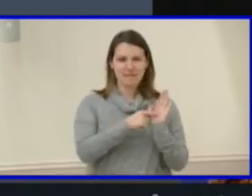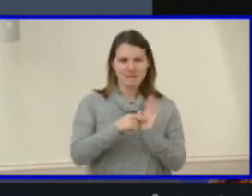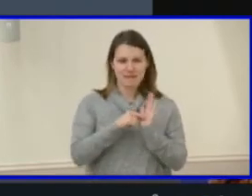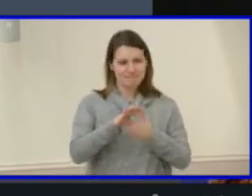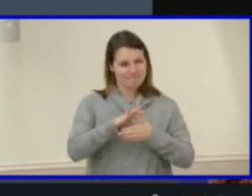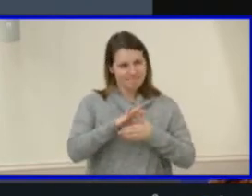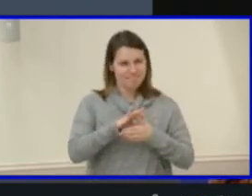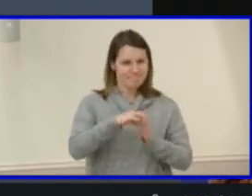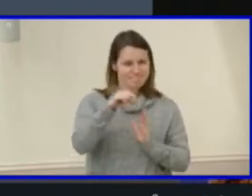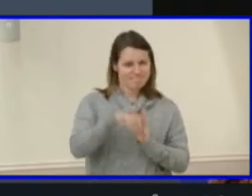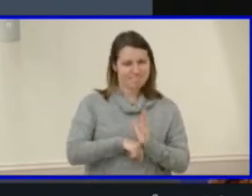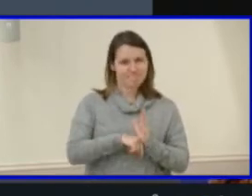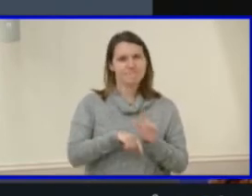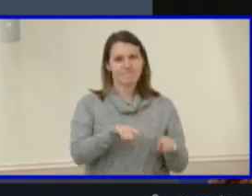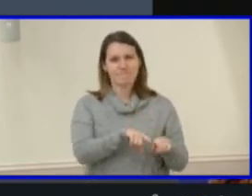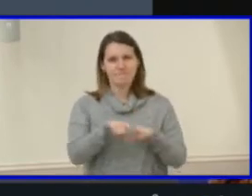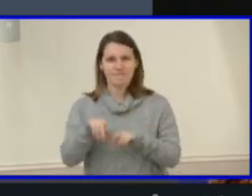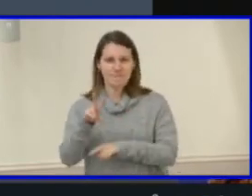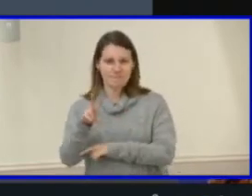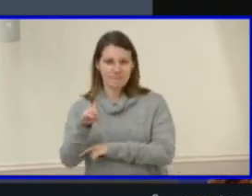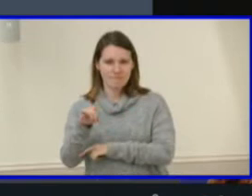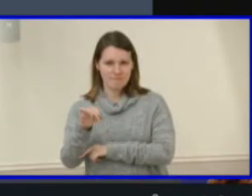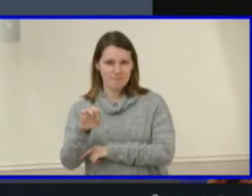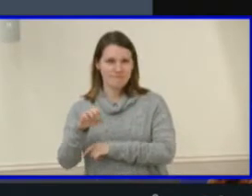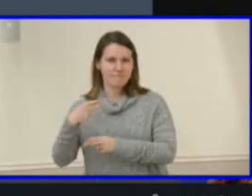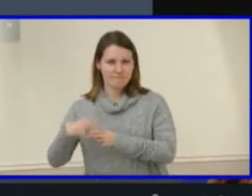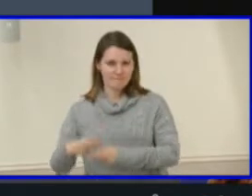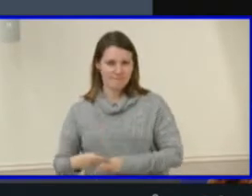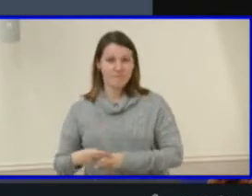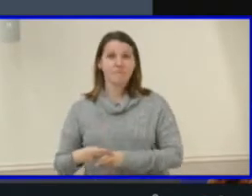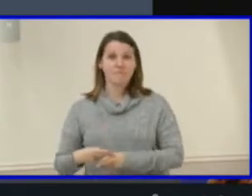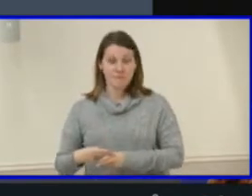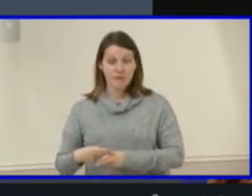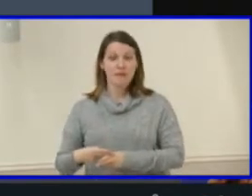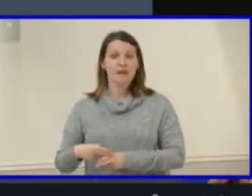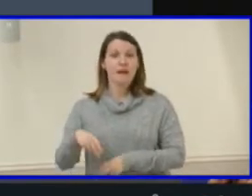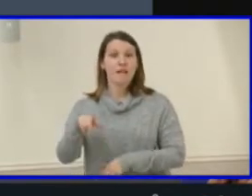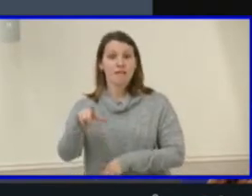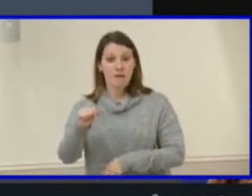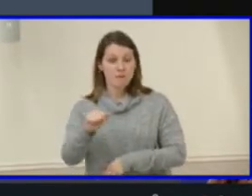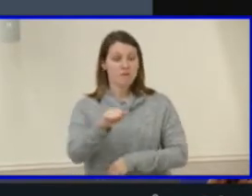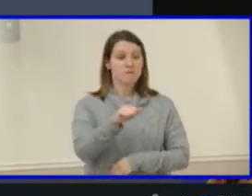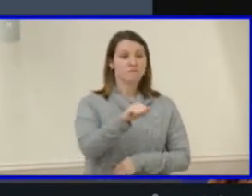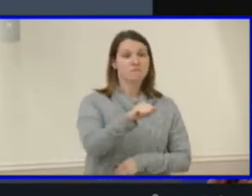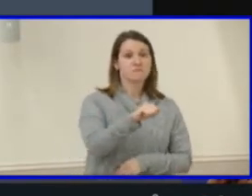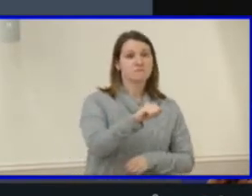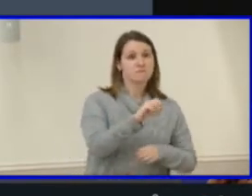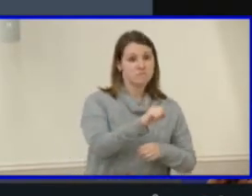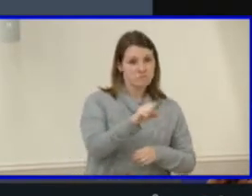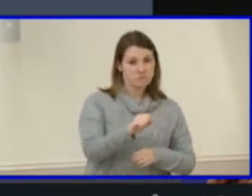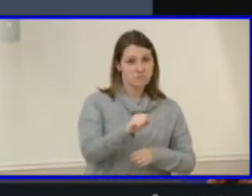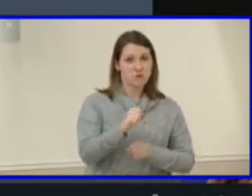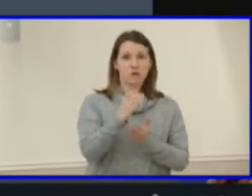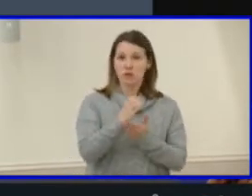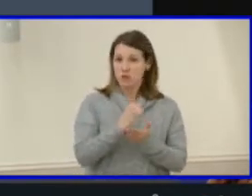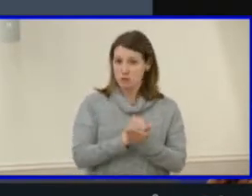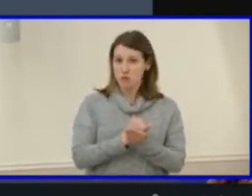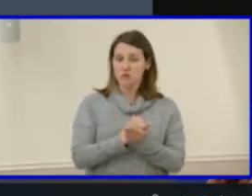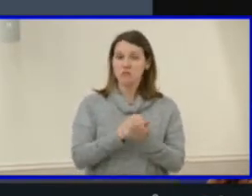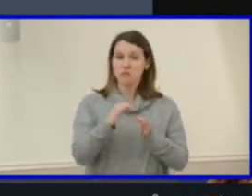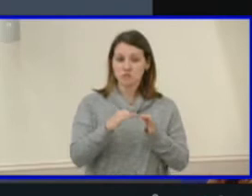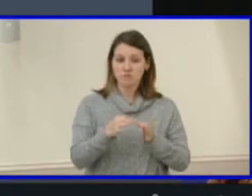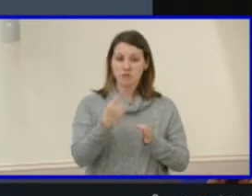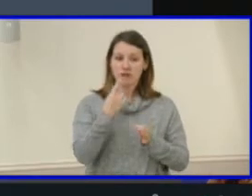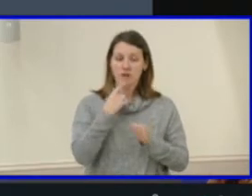course titles. In the area of English language arts and social studies, the course description for American humanities was added